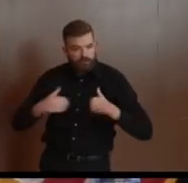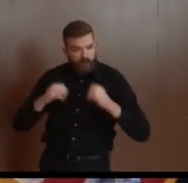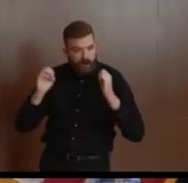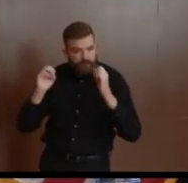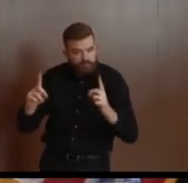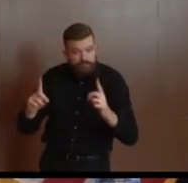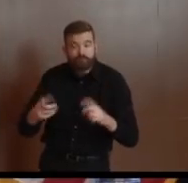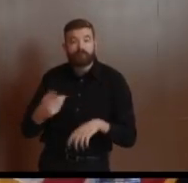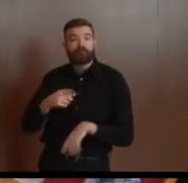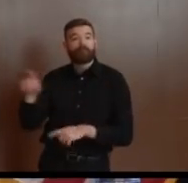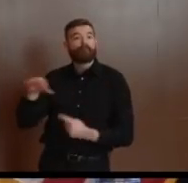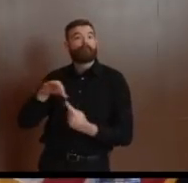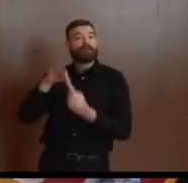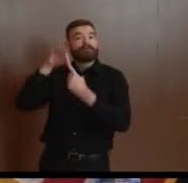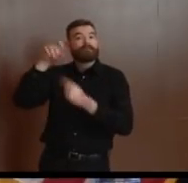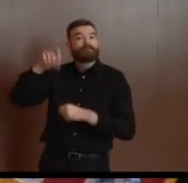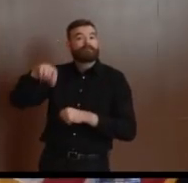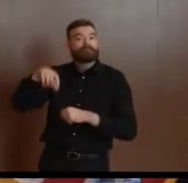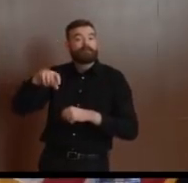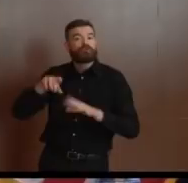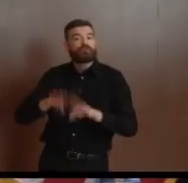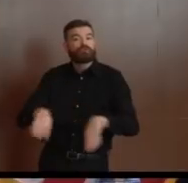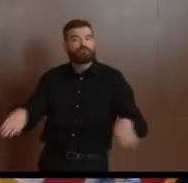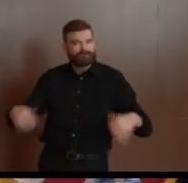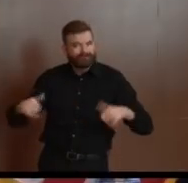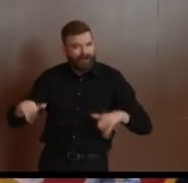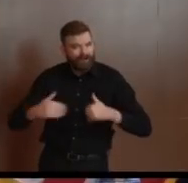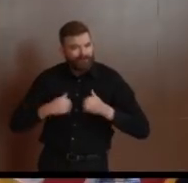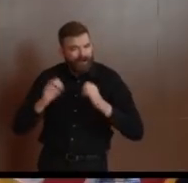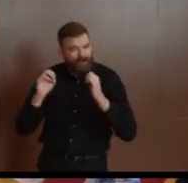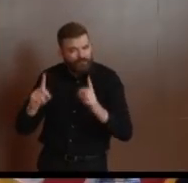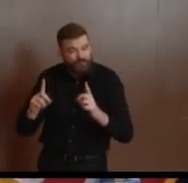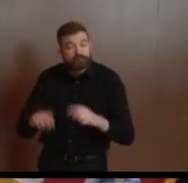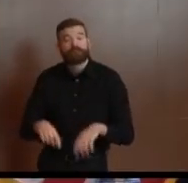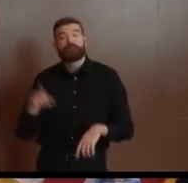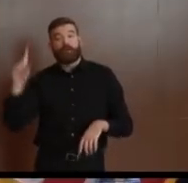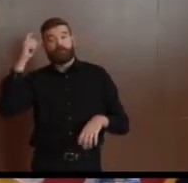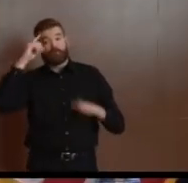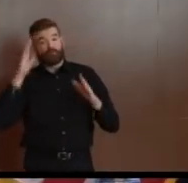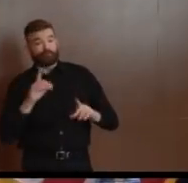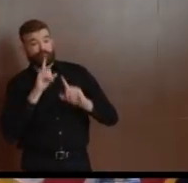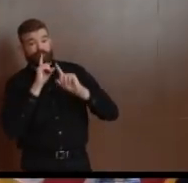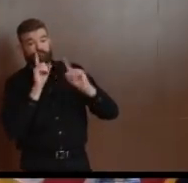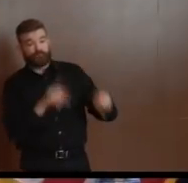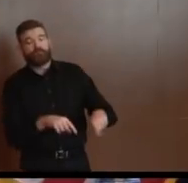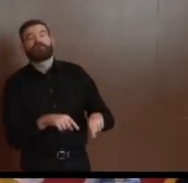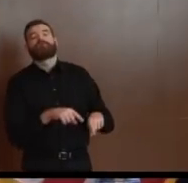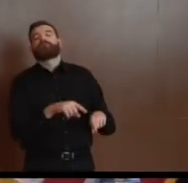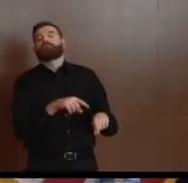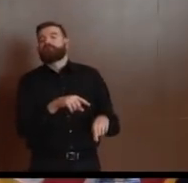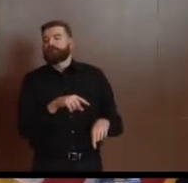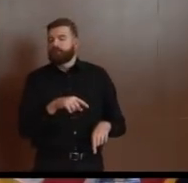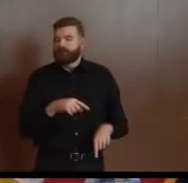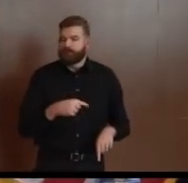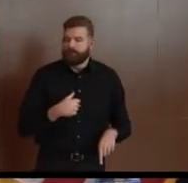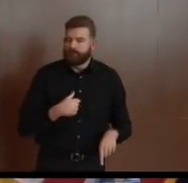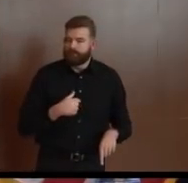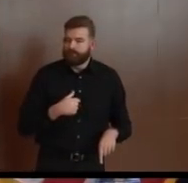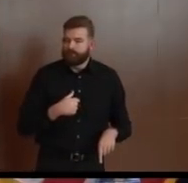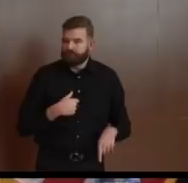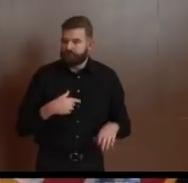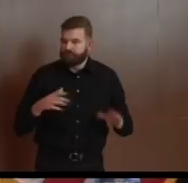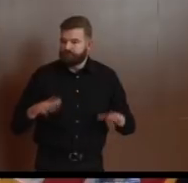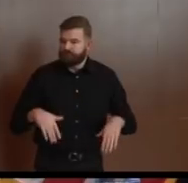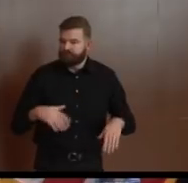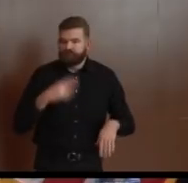hadn't seen that. I would want to first go to the commissioner of the Department of Education. We've got a state board of education. I want to go to the professionals